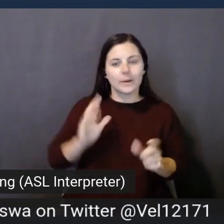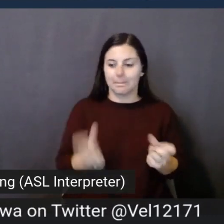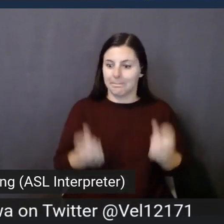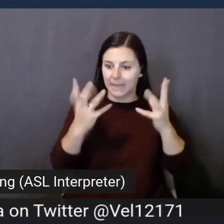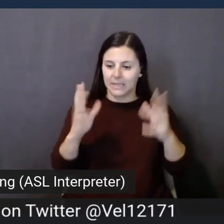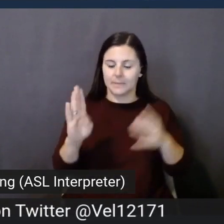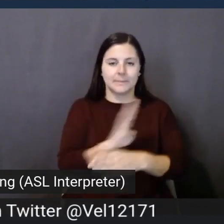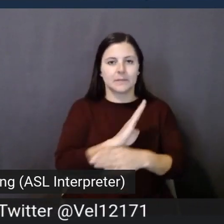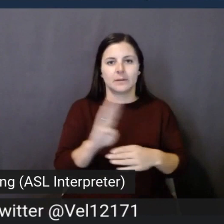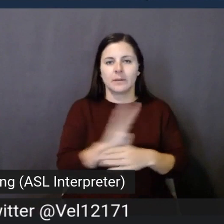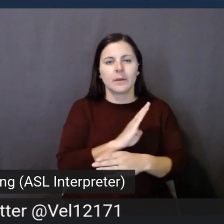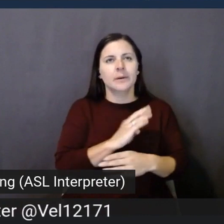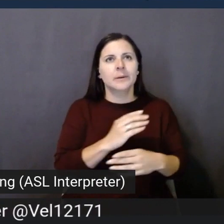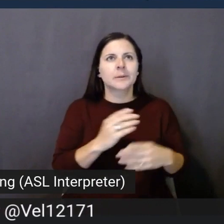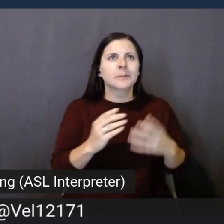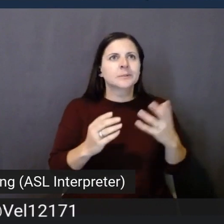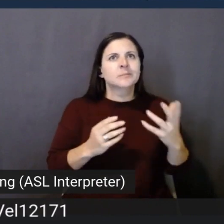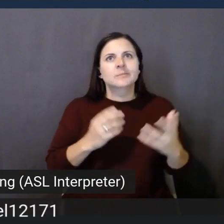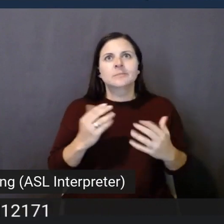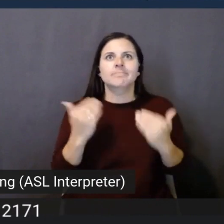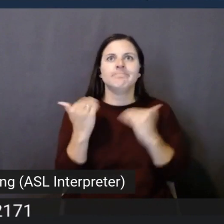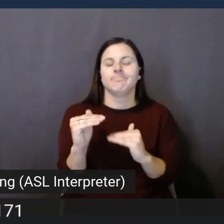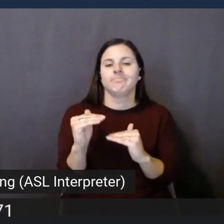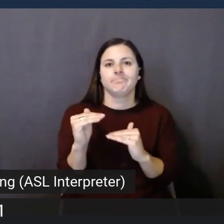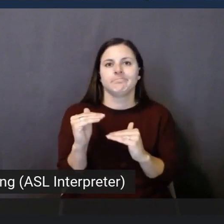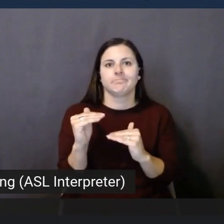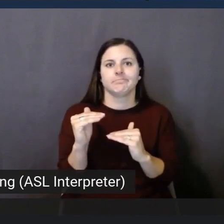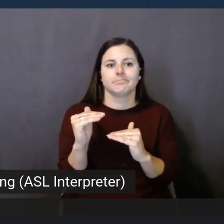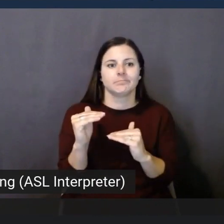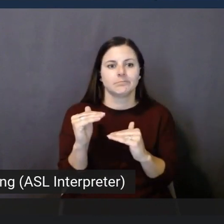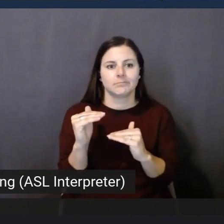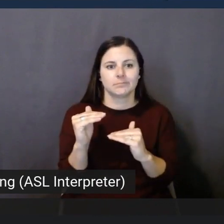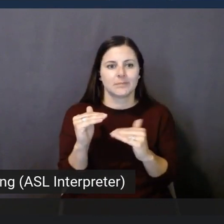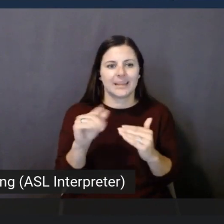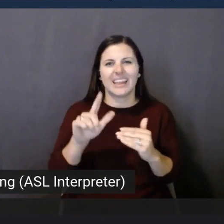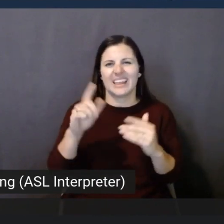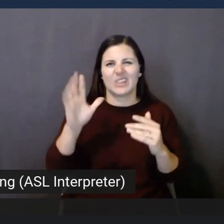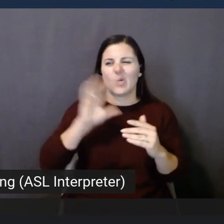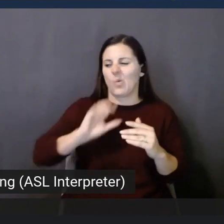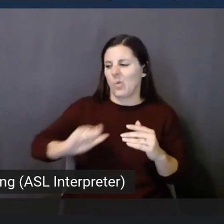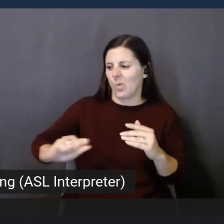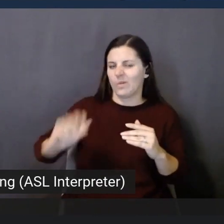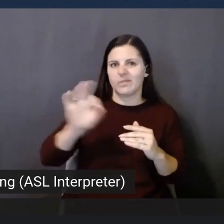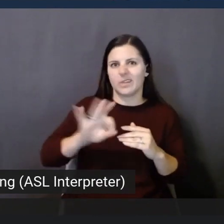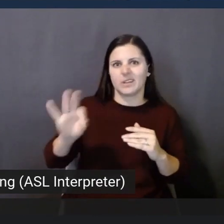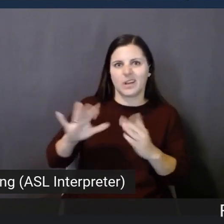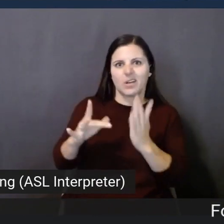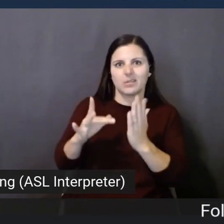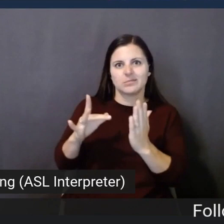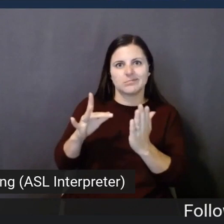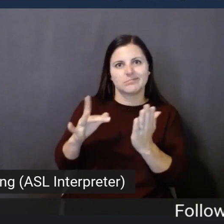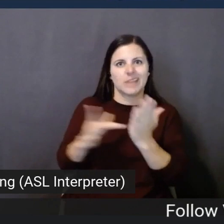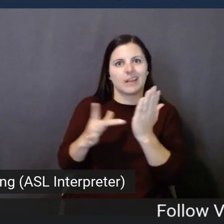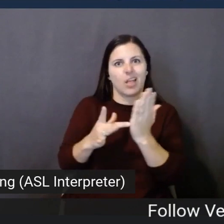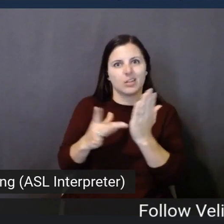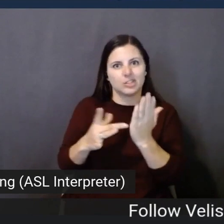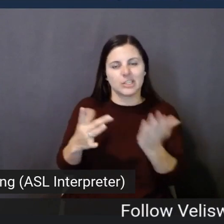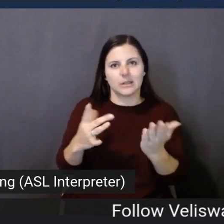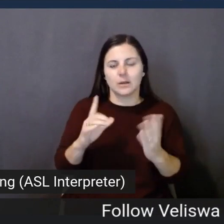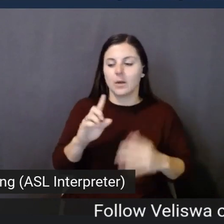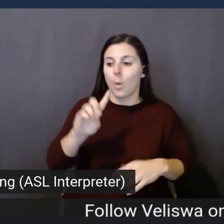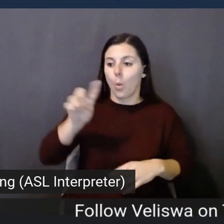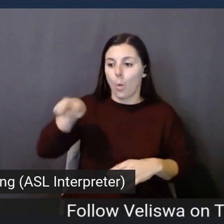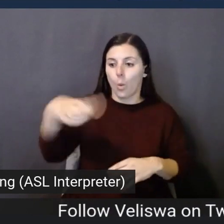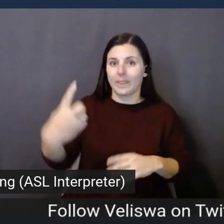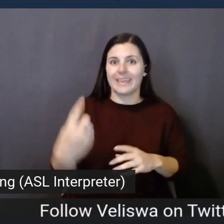were constrained by what I would refer to as legacy contact center technologies that only allow inbound